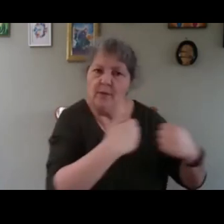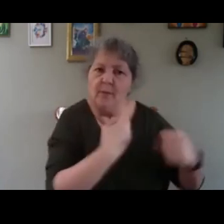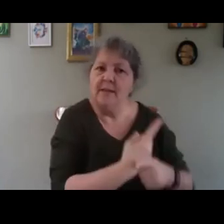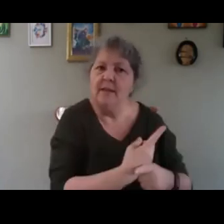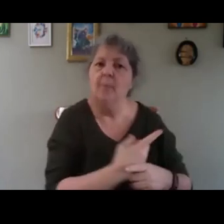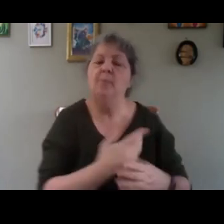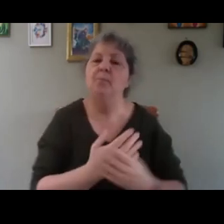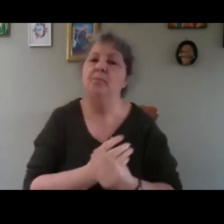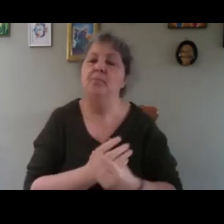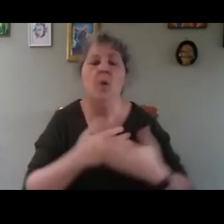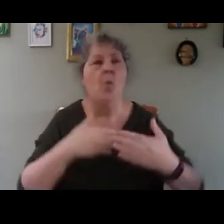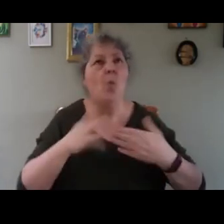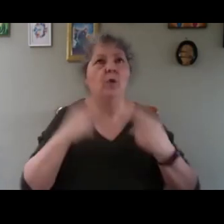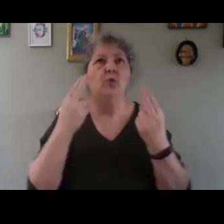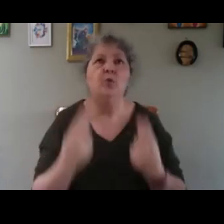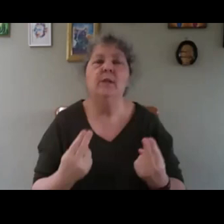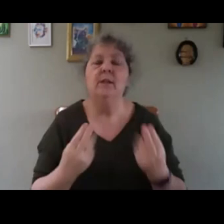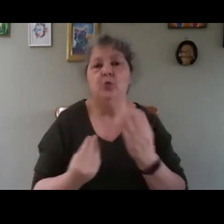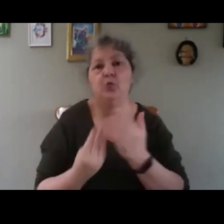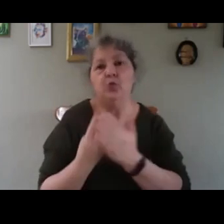What do you need to grow the,